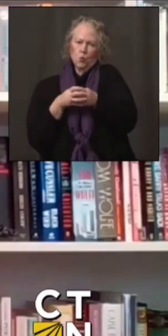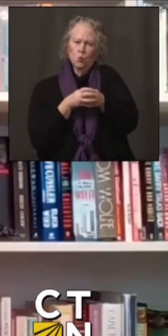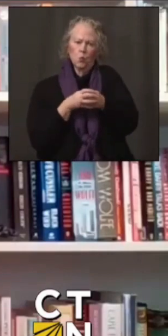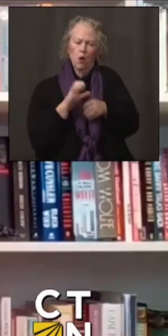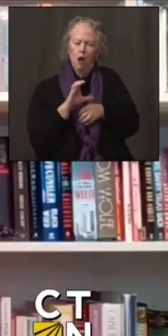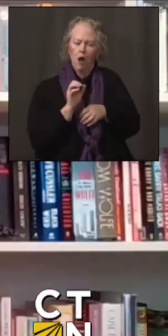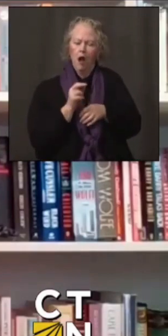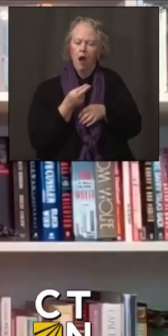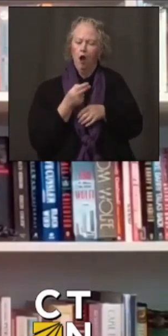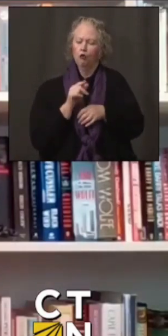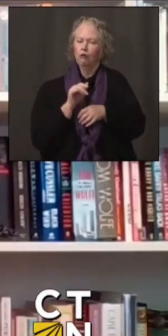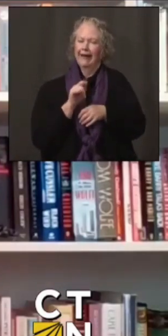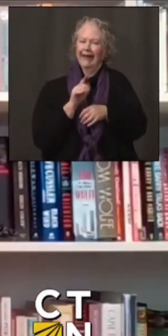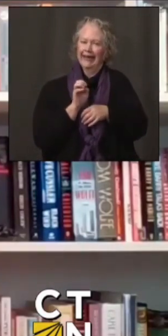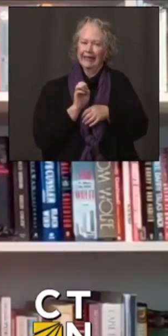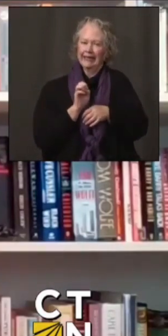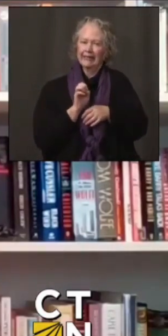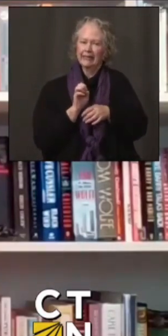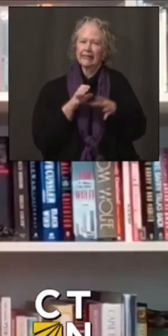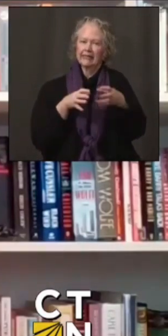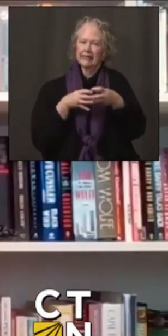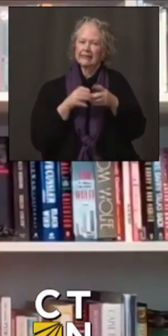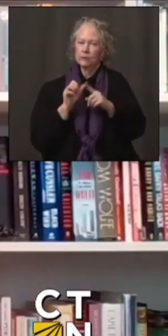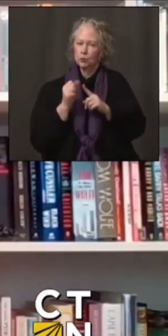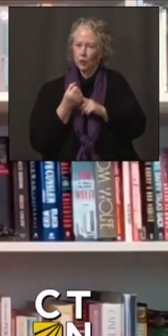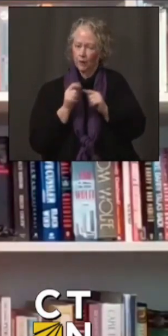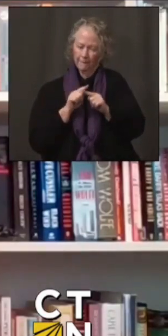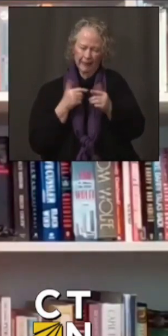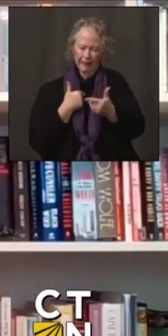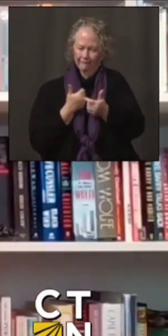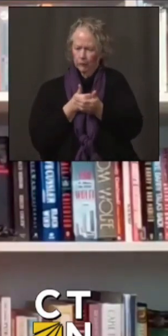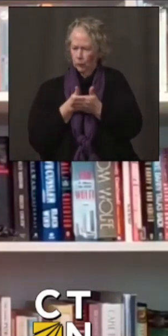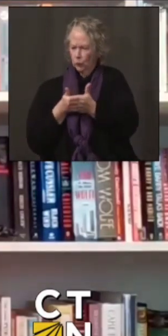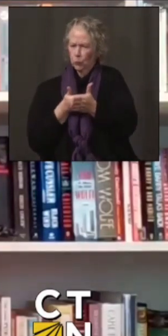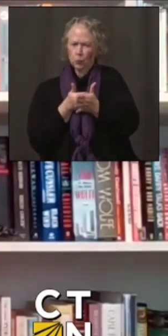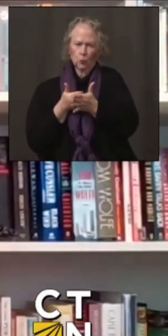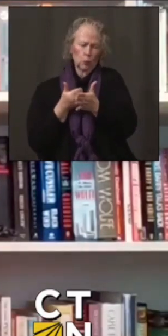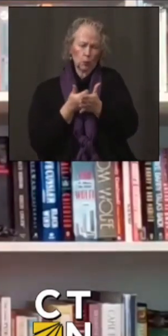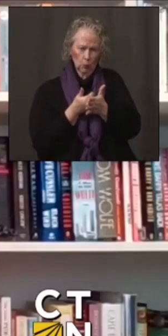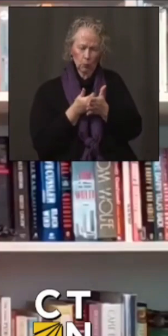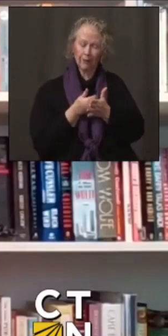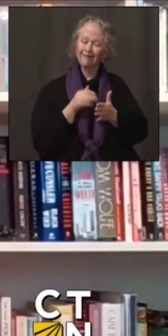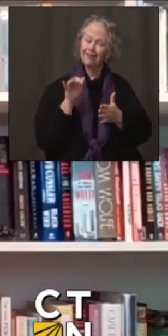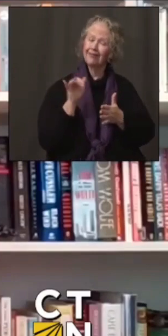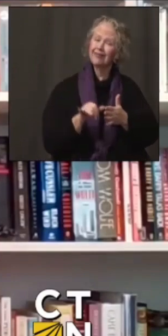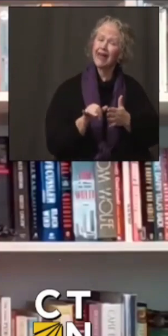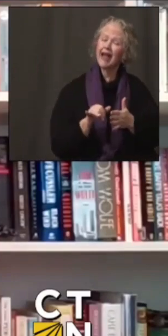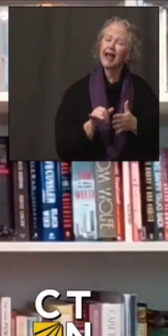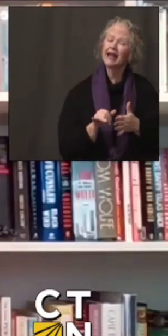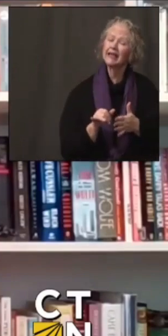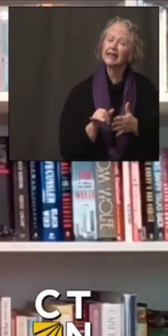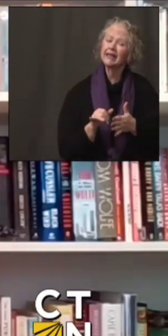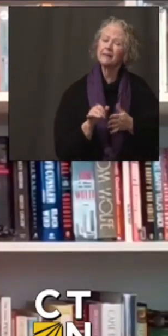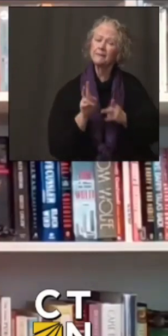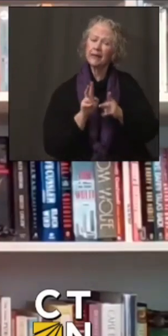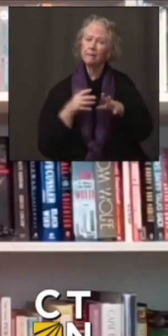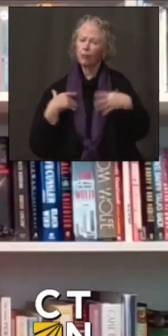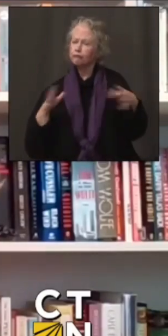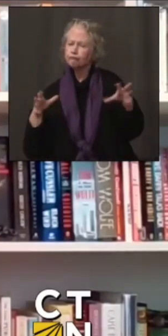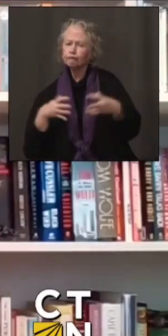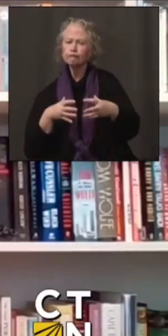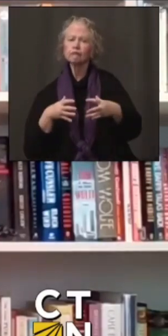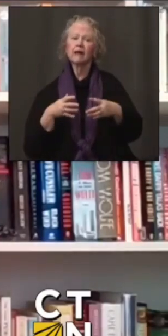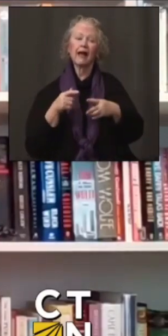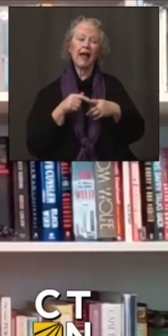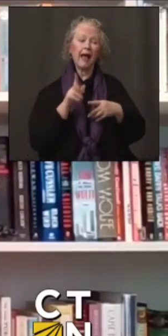fits with the priorities that you described. Individuals living in congregate settings and those who are the